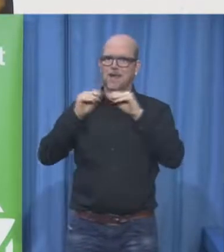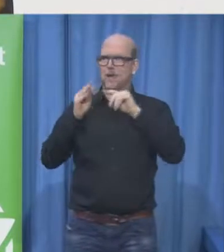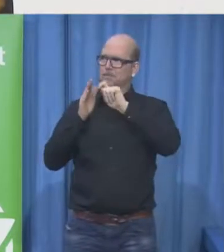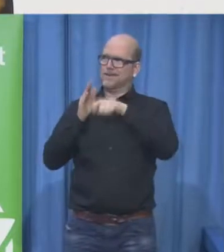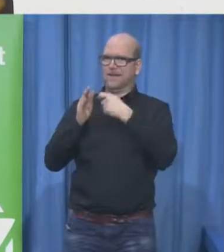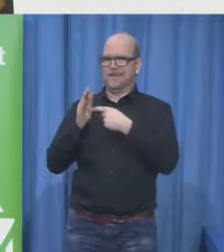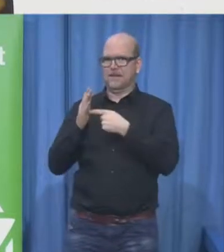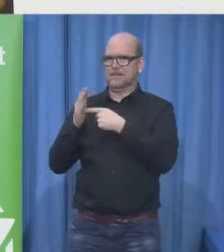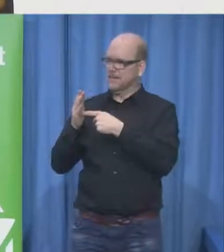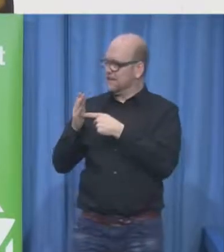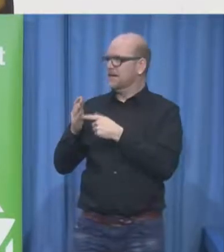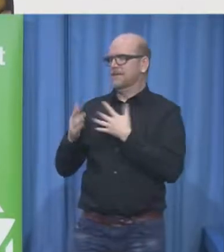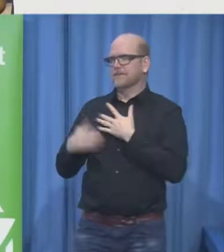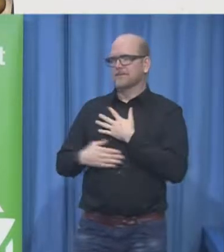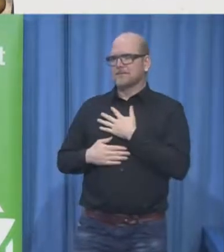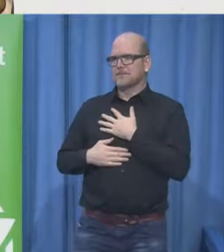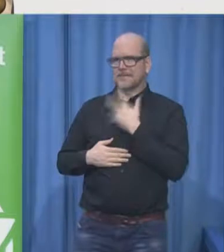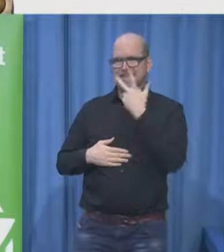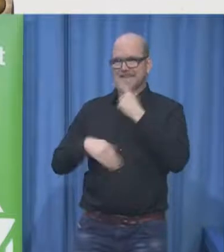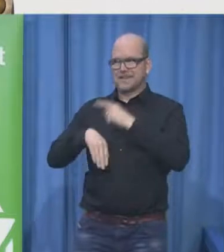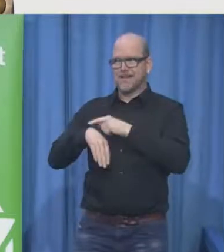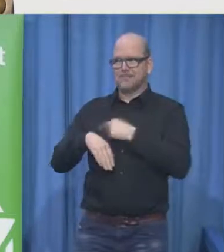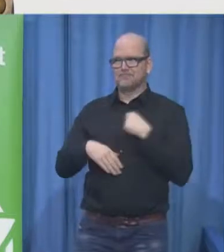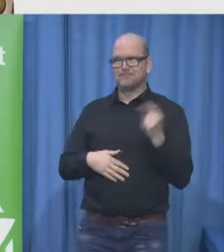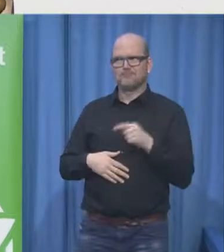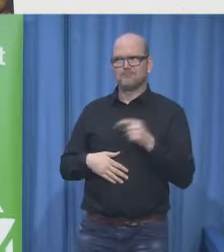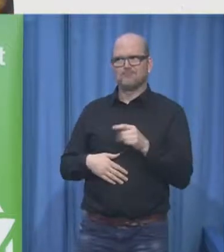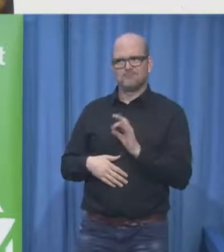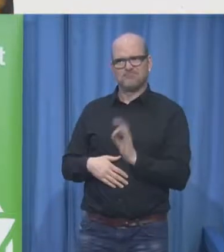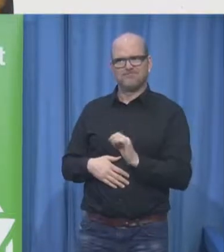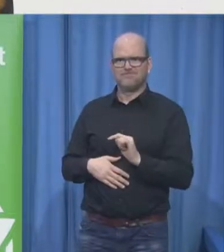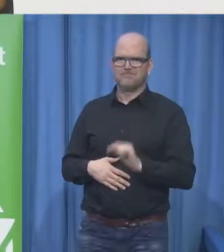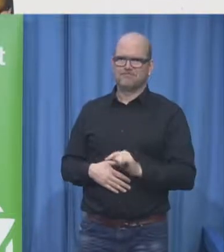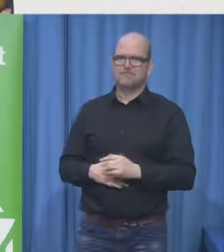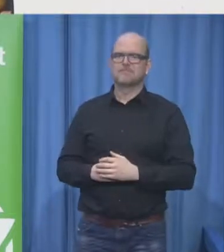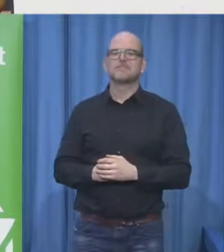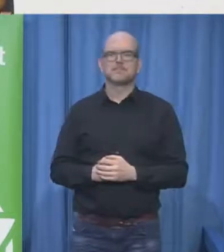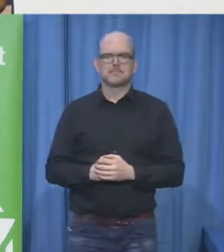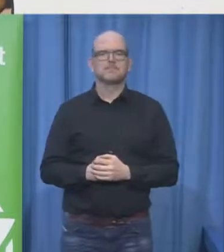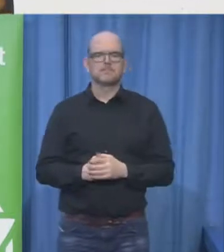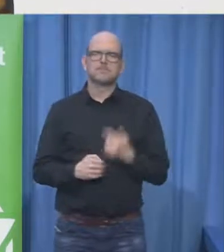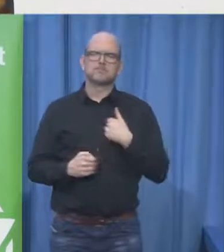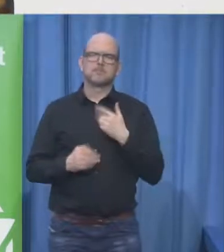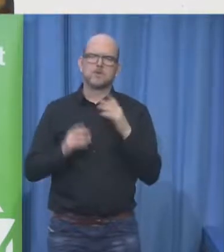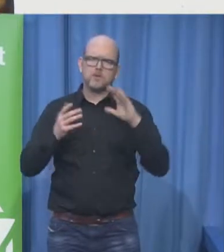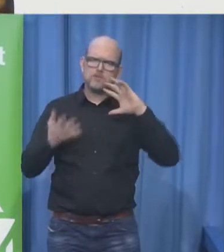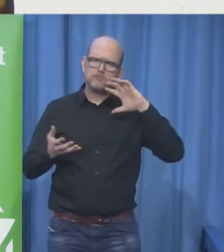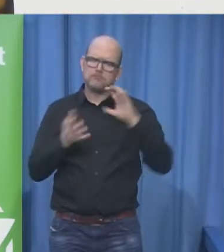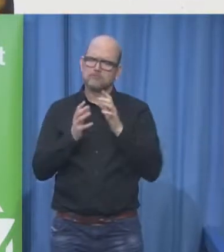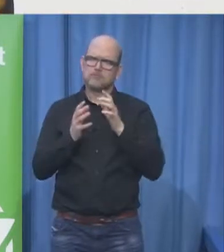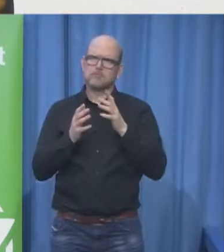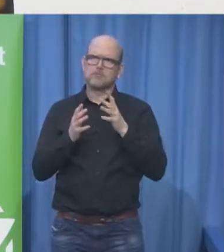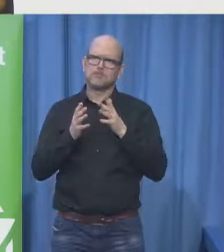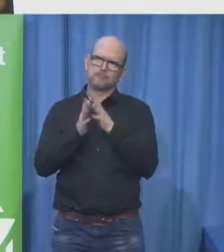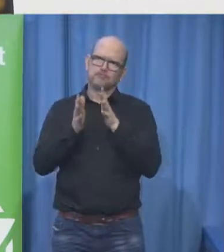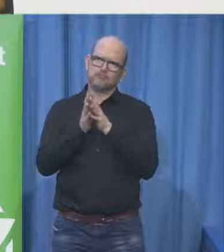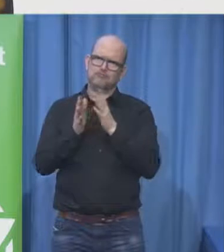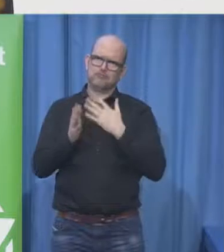of and I want to start with a really short story one of my top